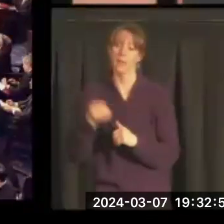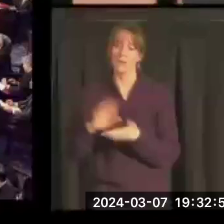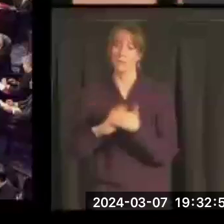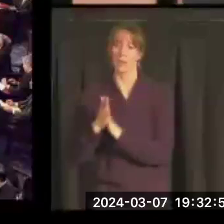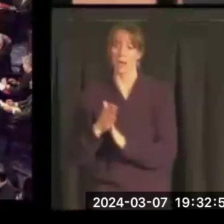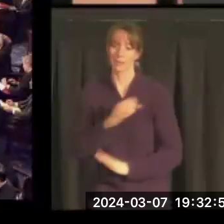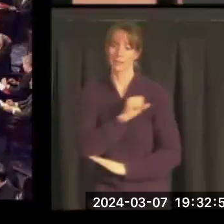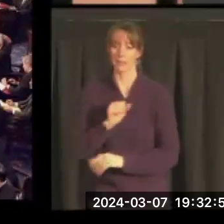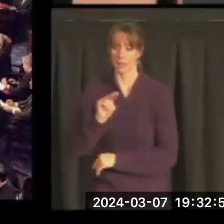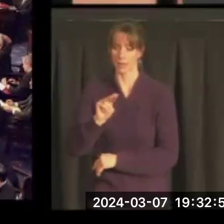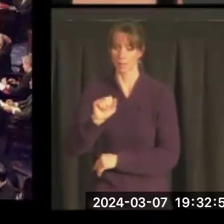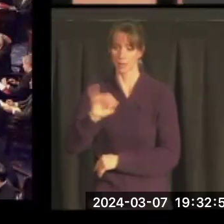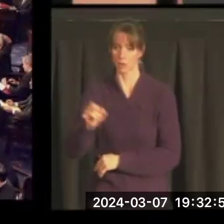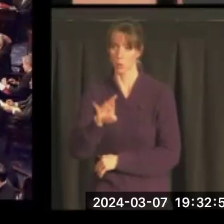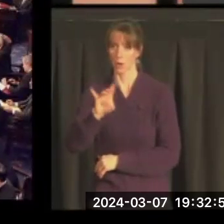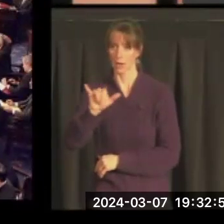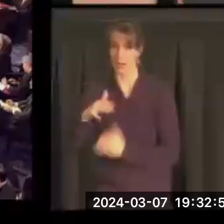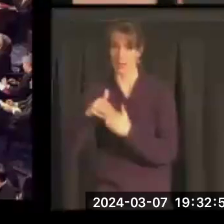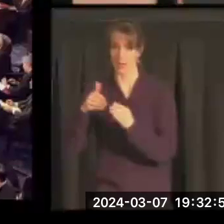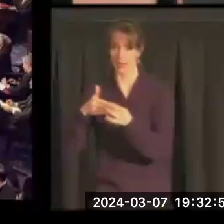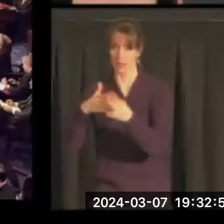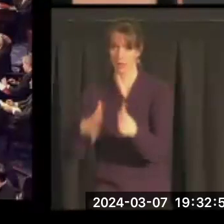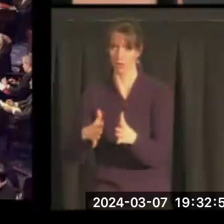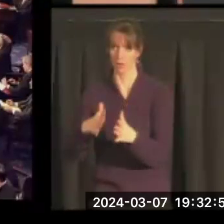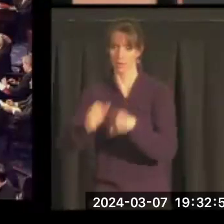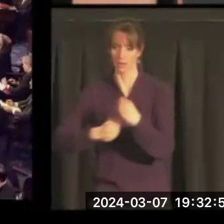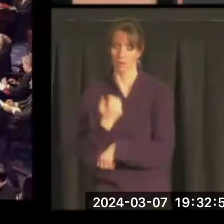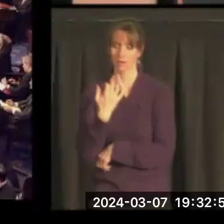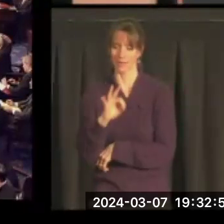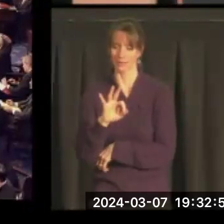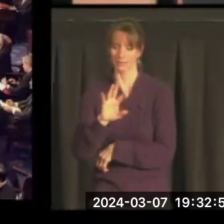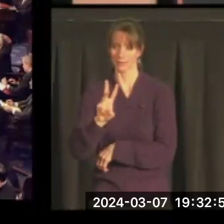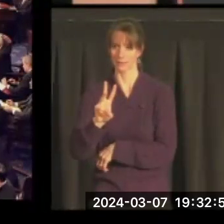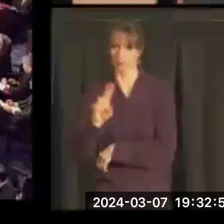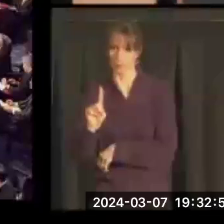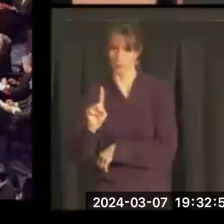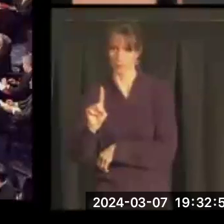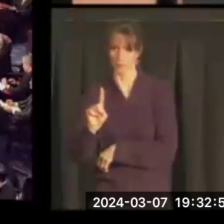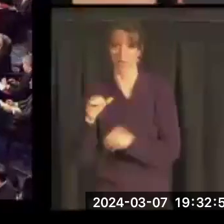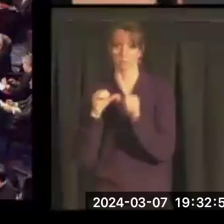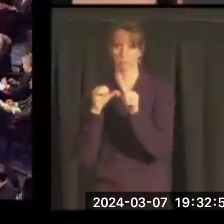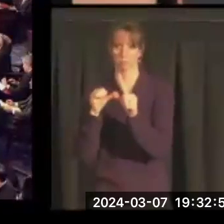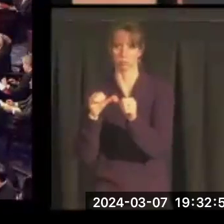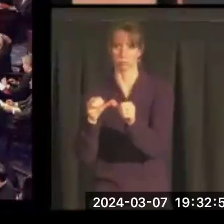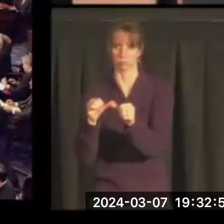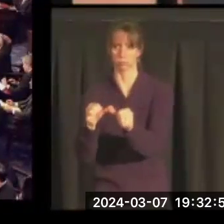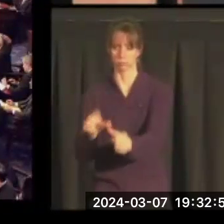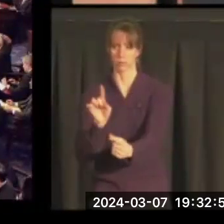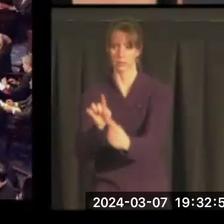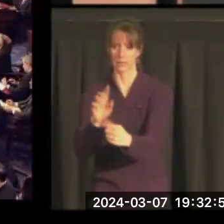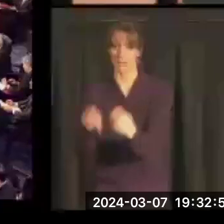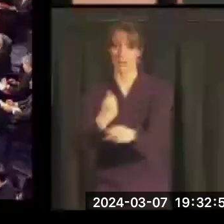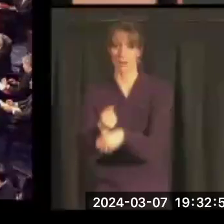Senate Majority Leader in 1961 and stays in that position until